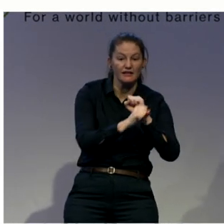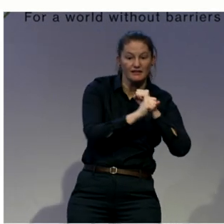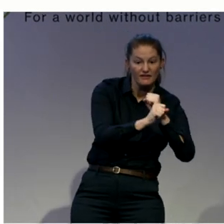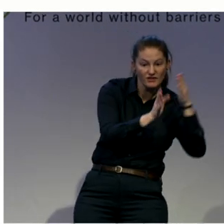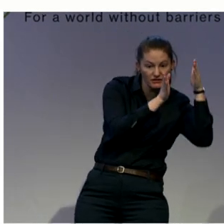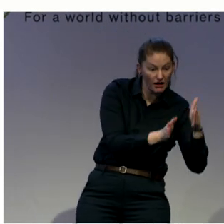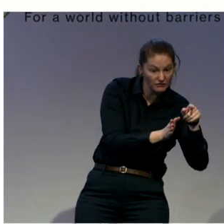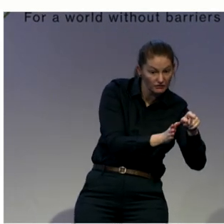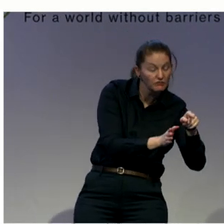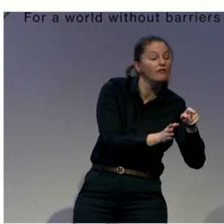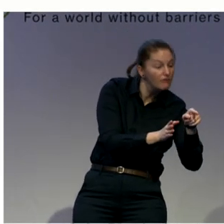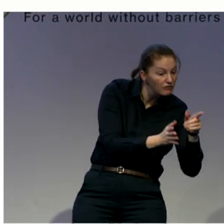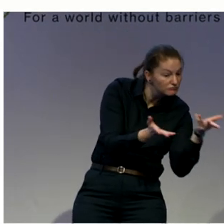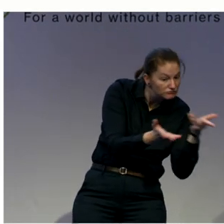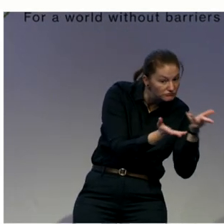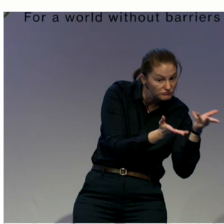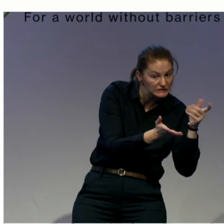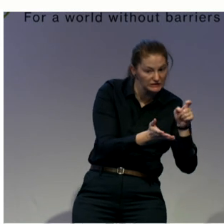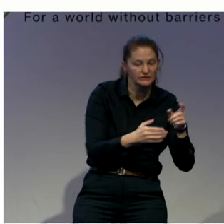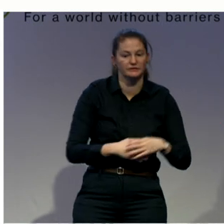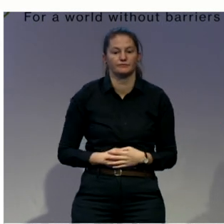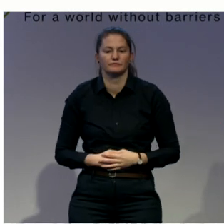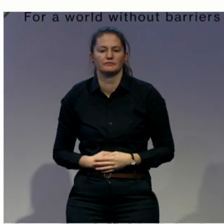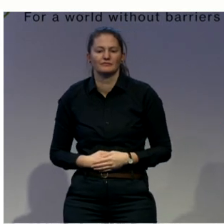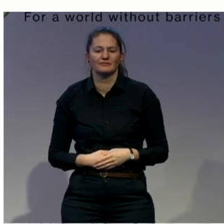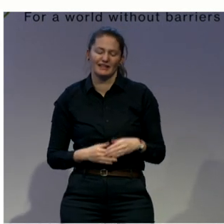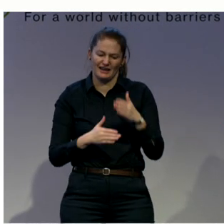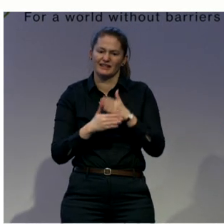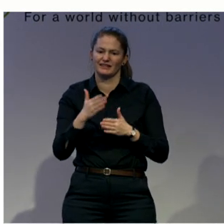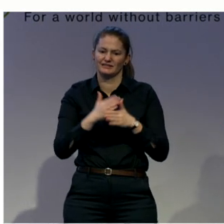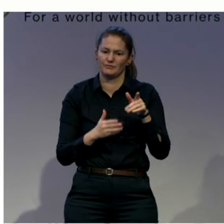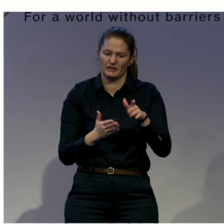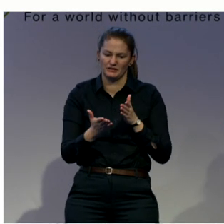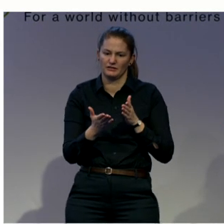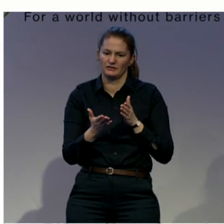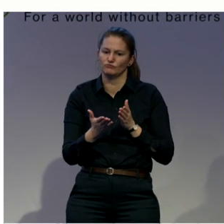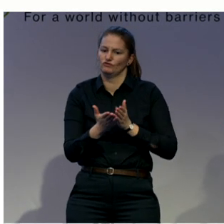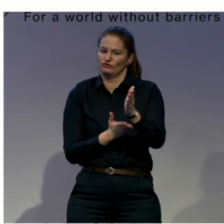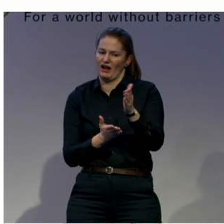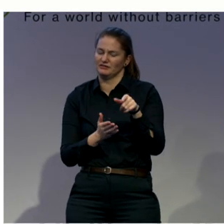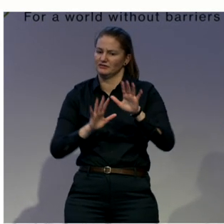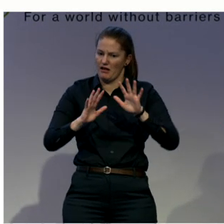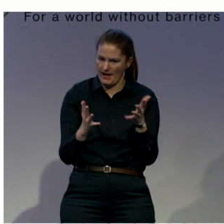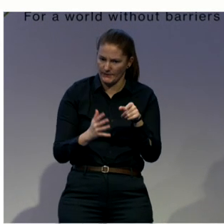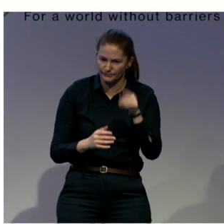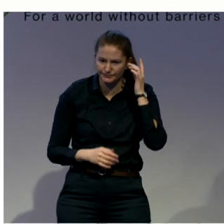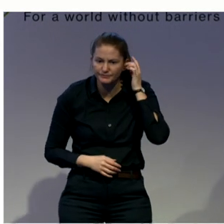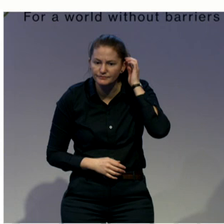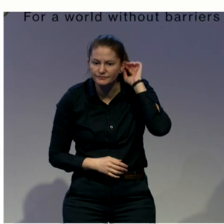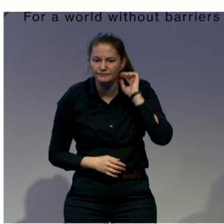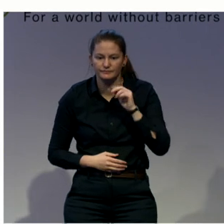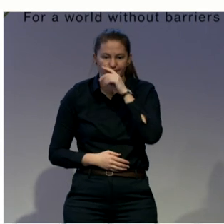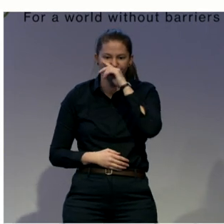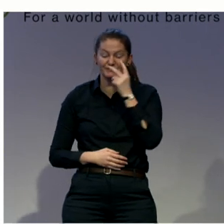disability rights? Well, in this same package of reform, we were able,